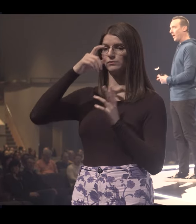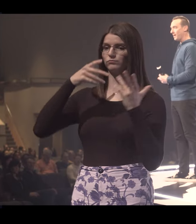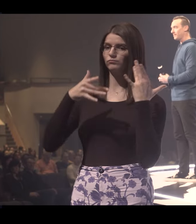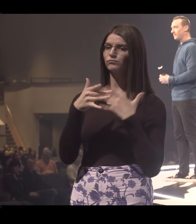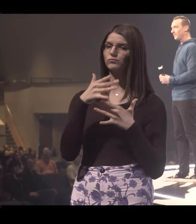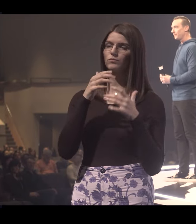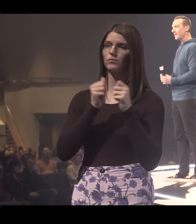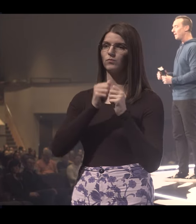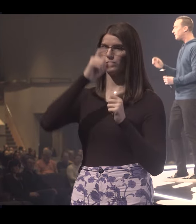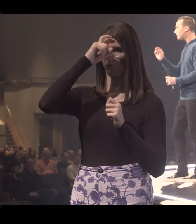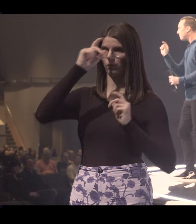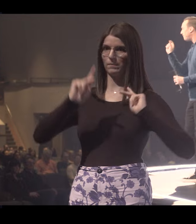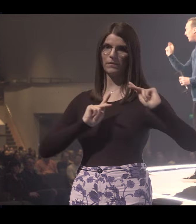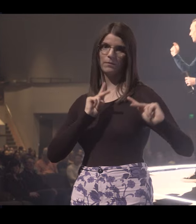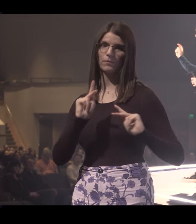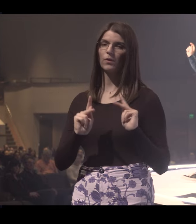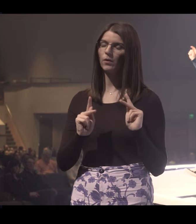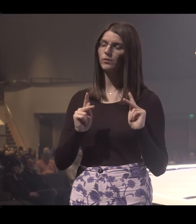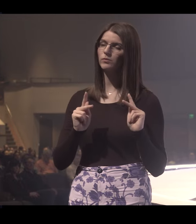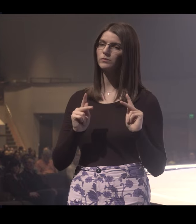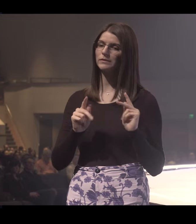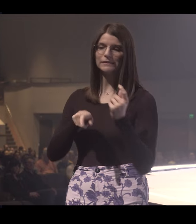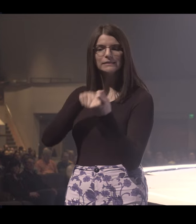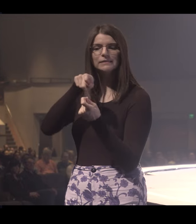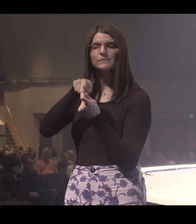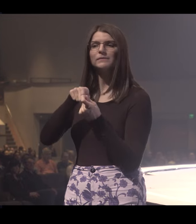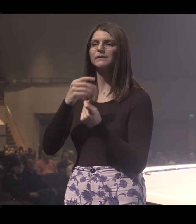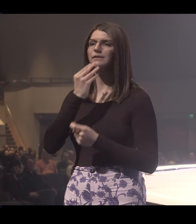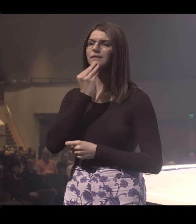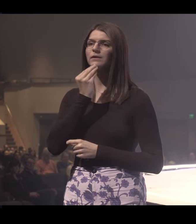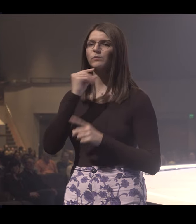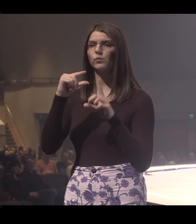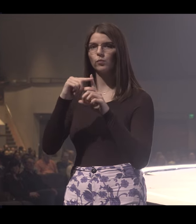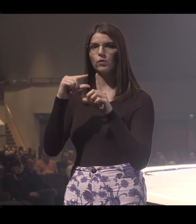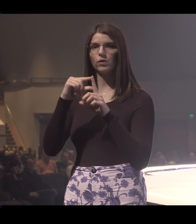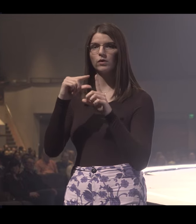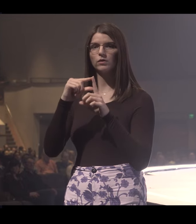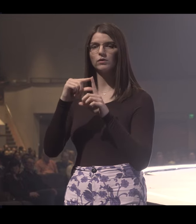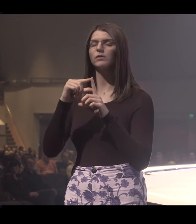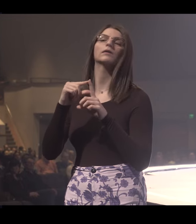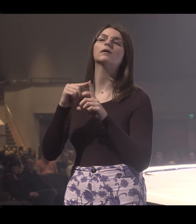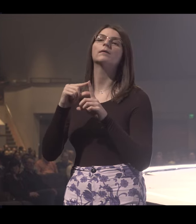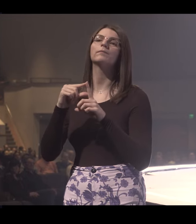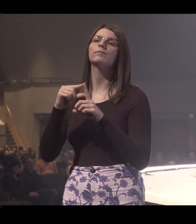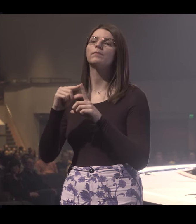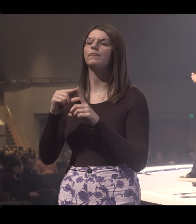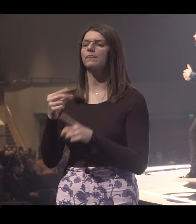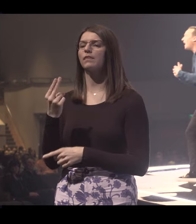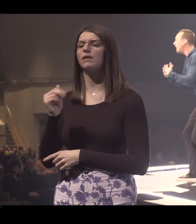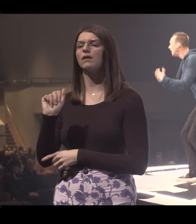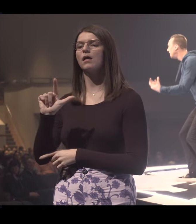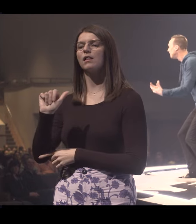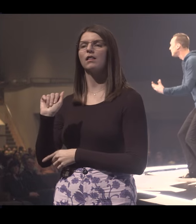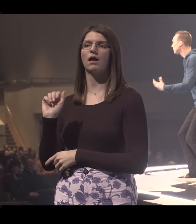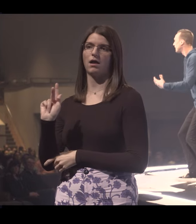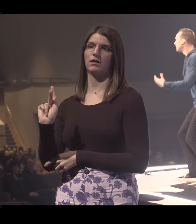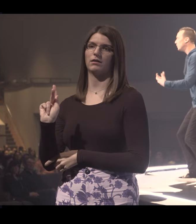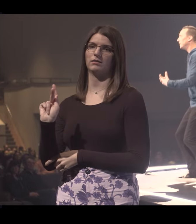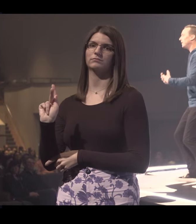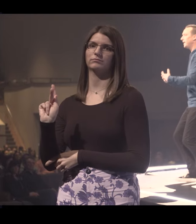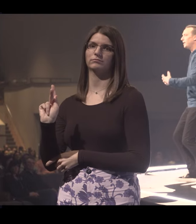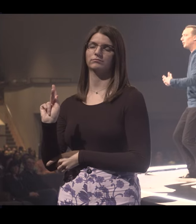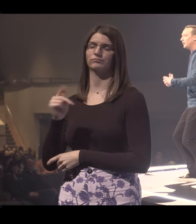walking with the wise. Now, this is a very specific Hebrew word that's pronounced halak.